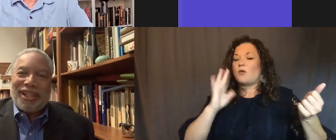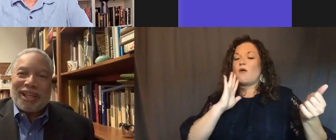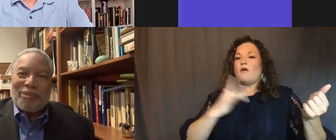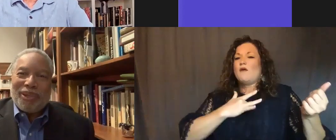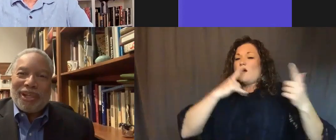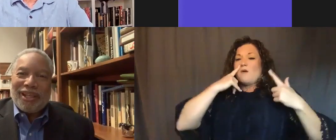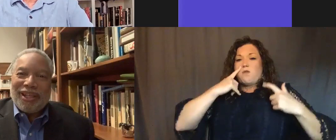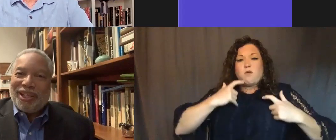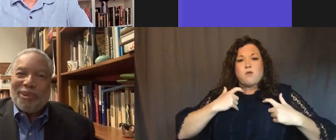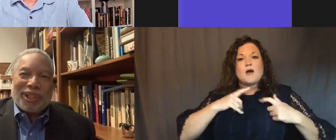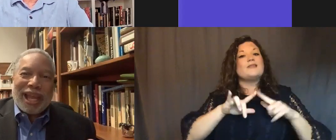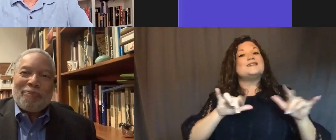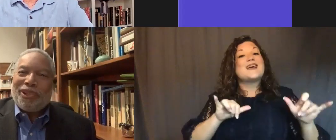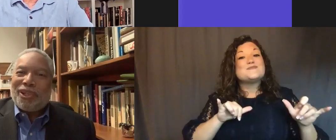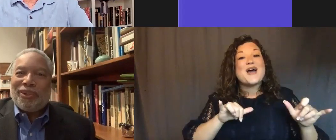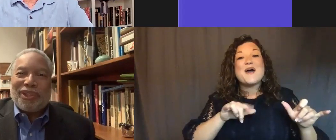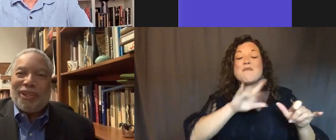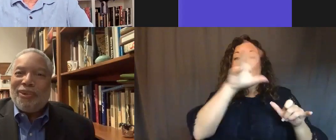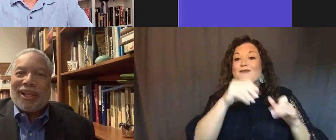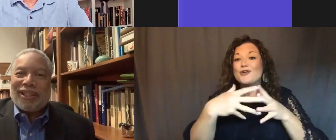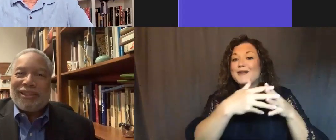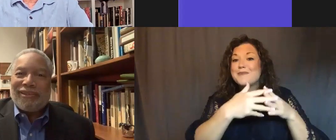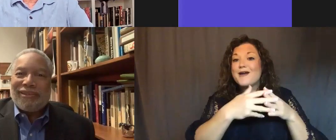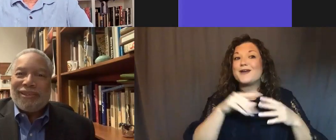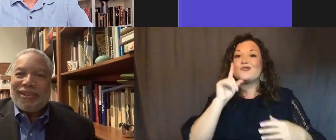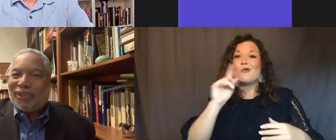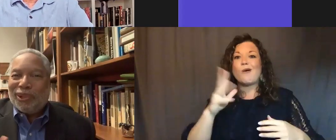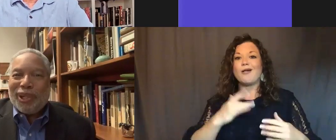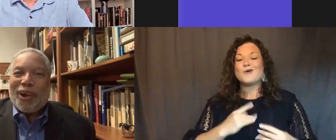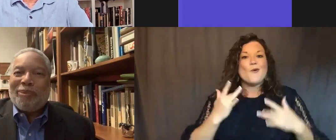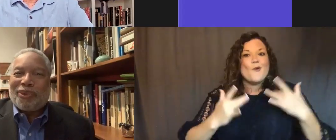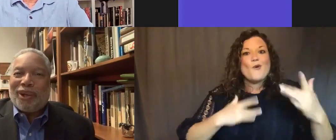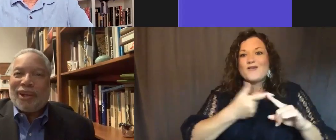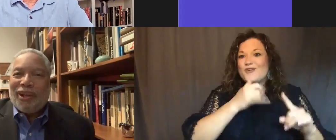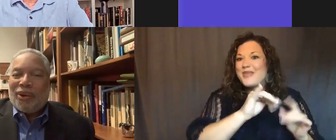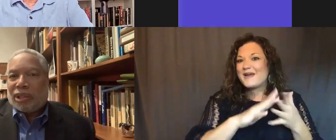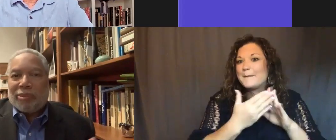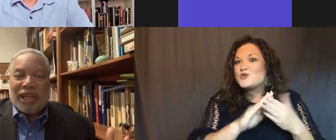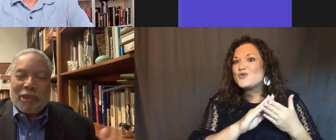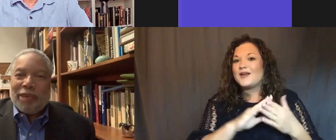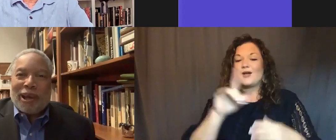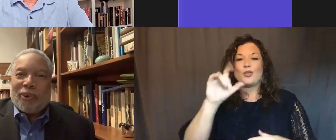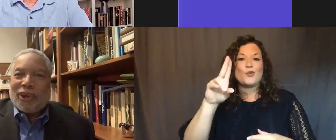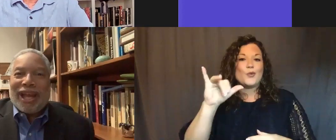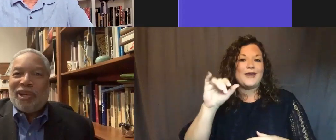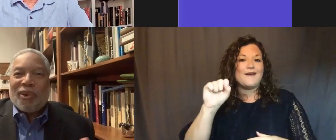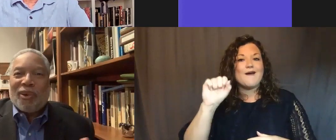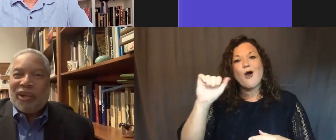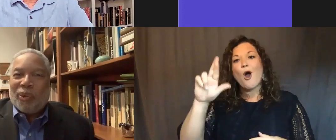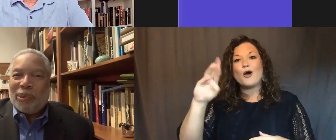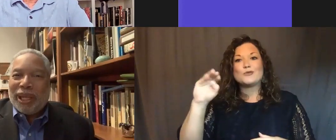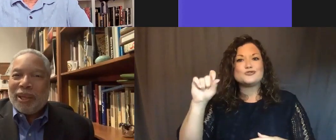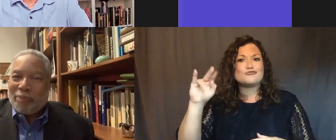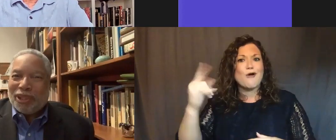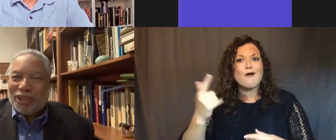that is in that community. You will tap your toes to Duke Ellington or Louis Armstrong or somebody from the hip hop world. I had no